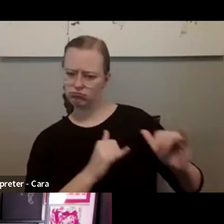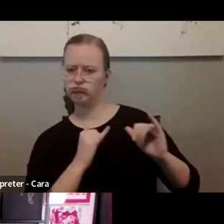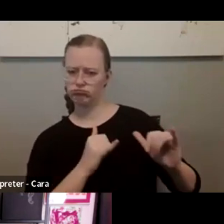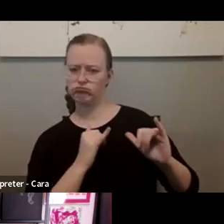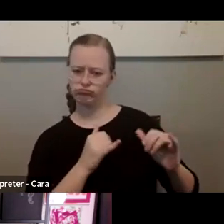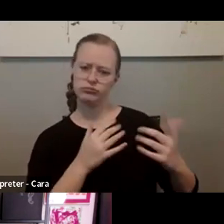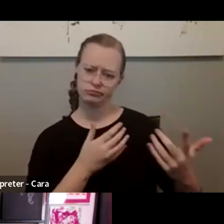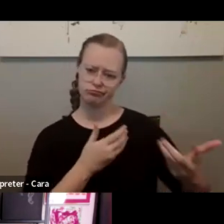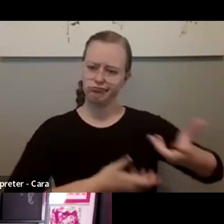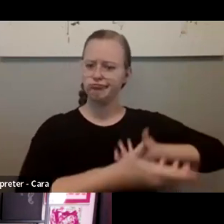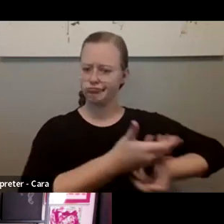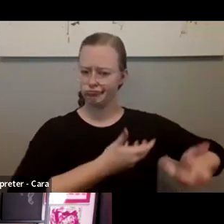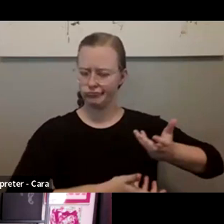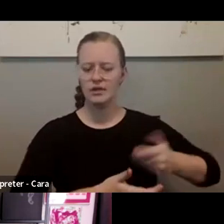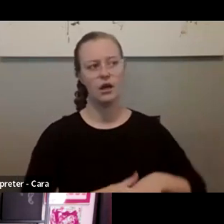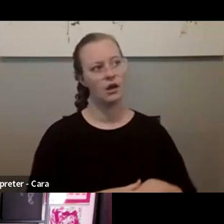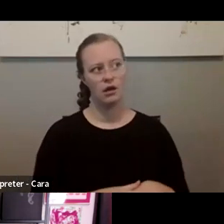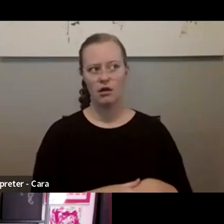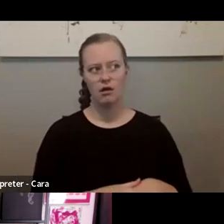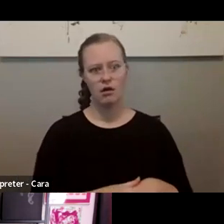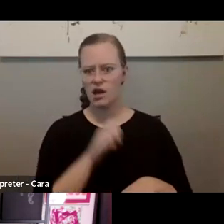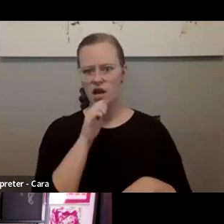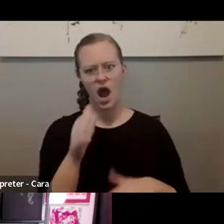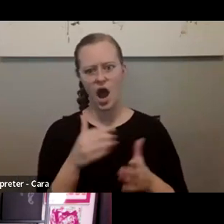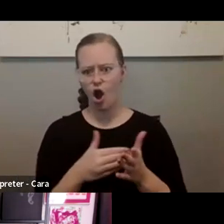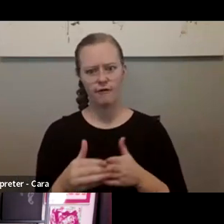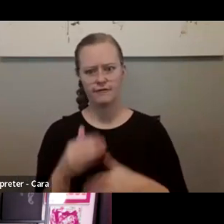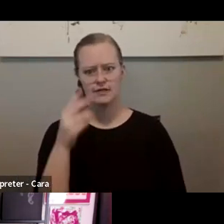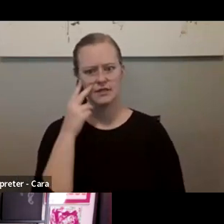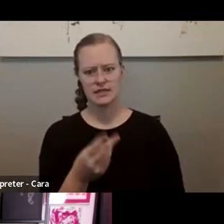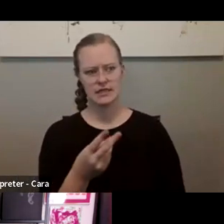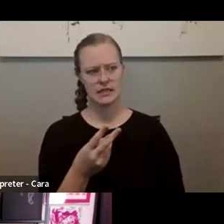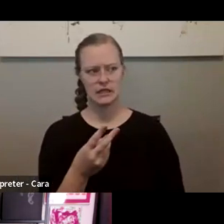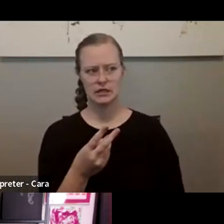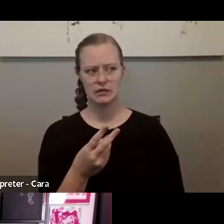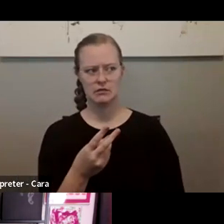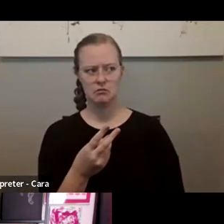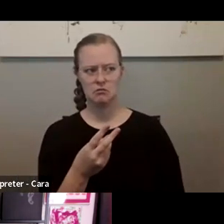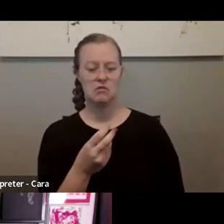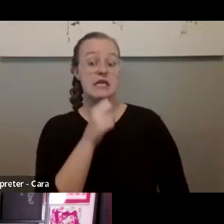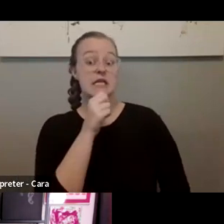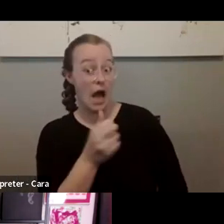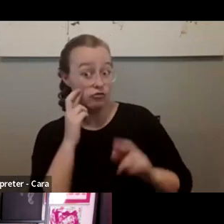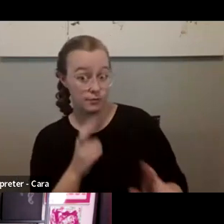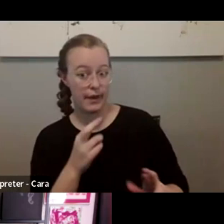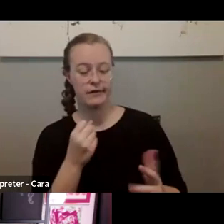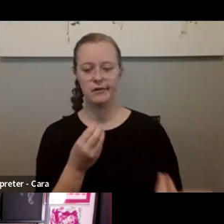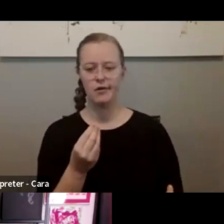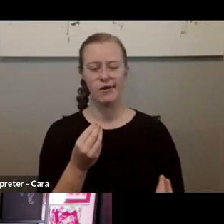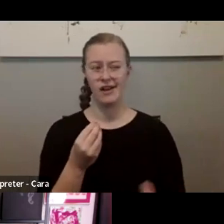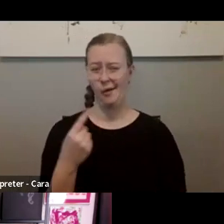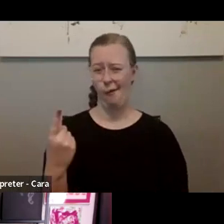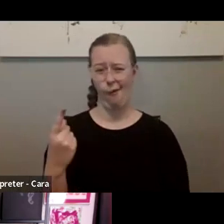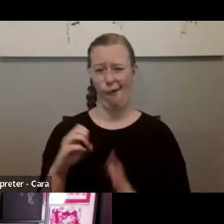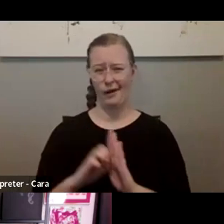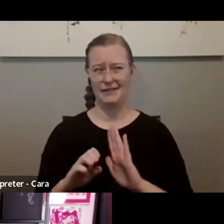very few times that we have seen otherwise. And in that case, only one case that I can think of,